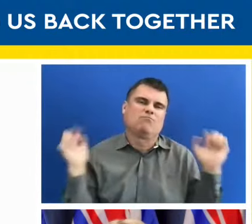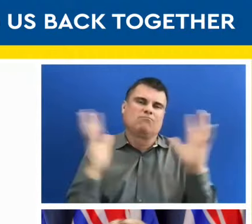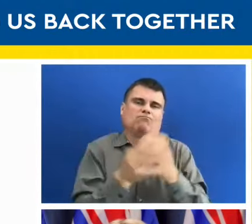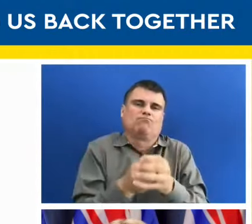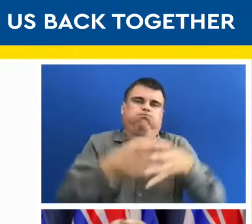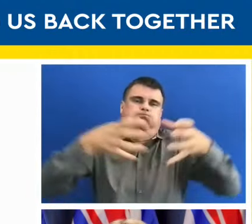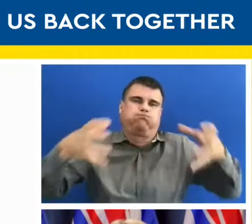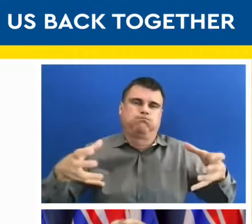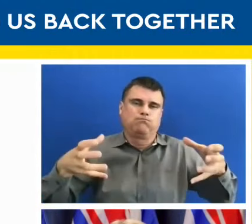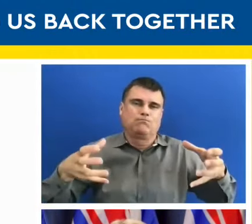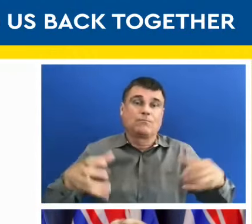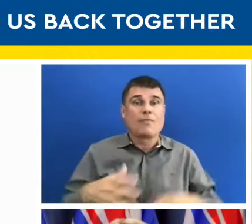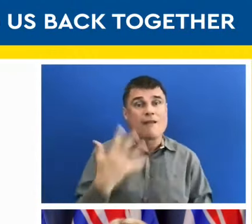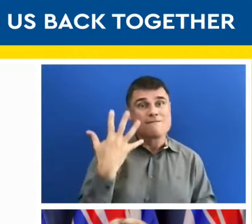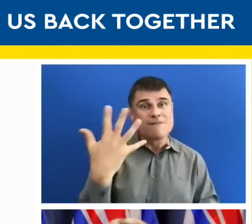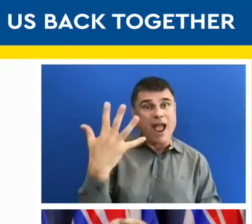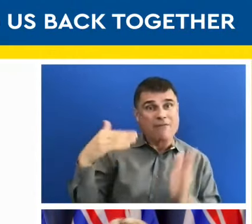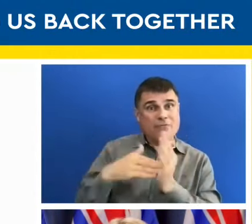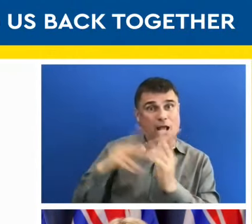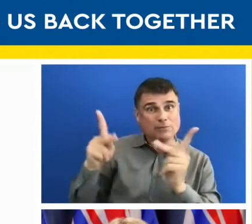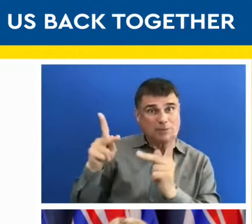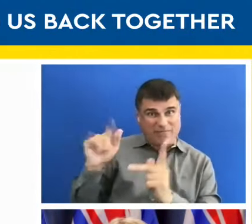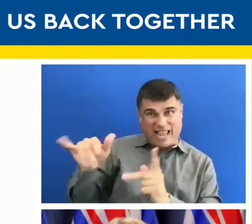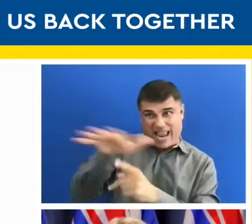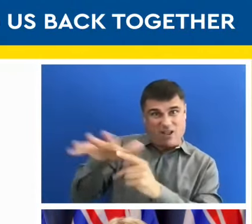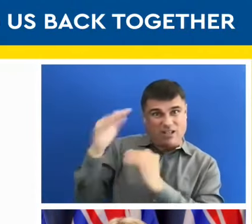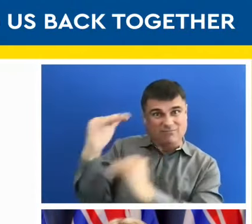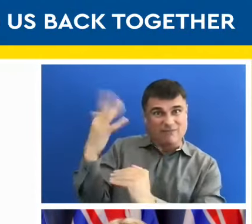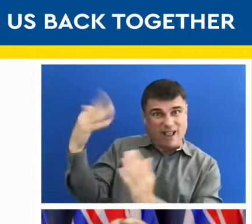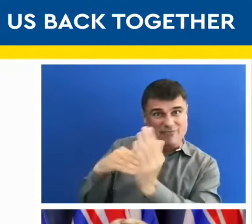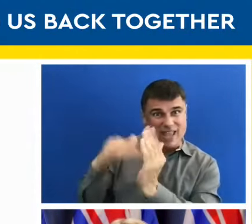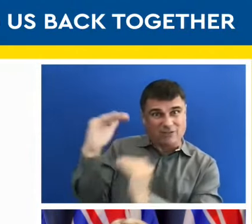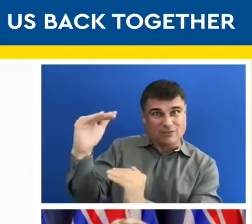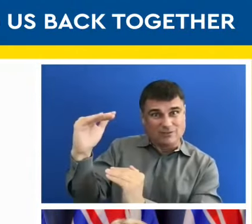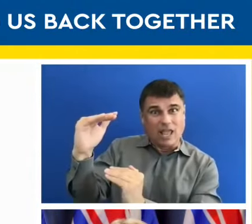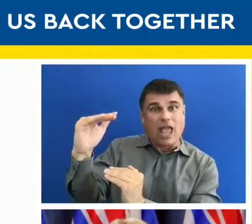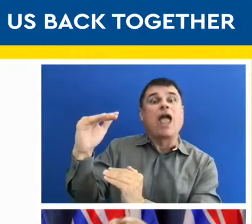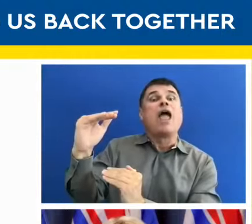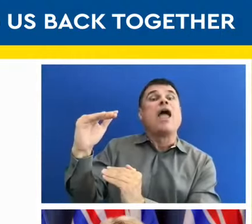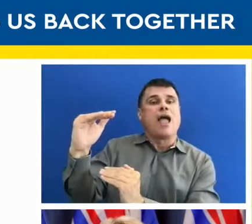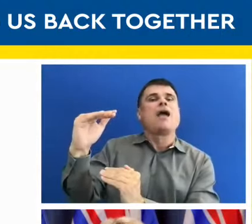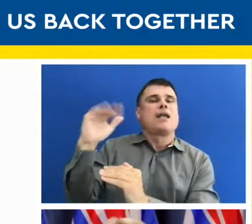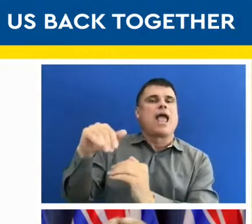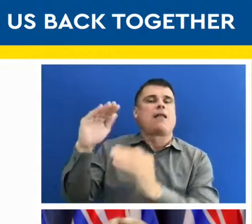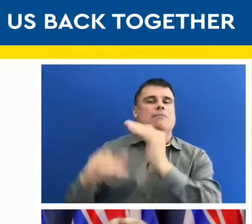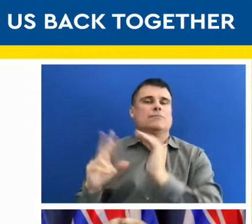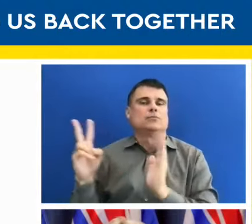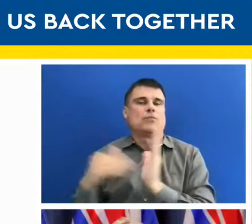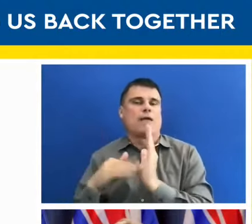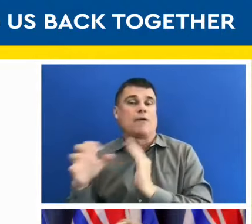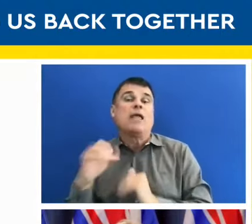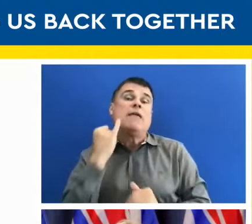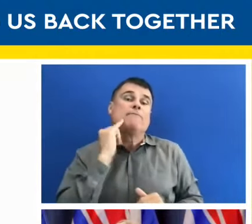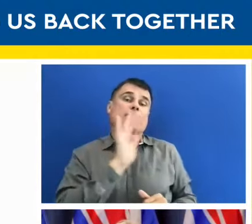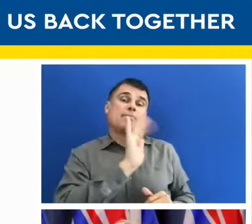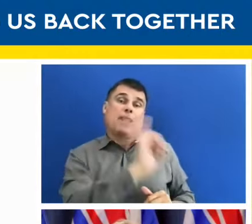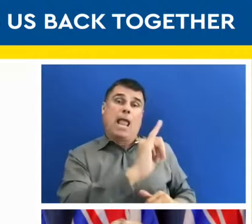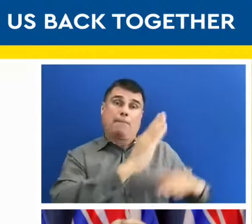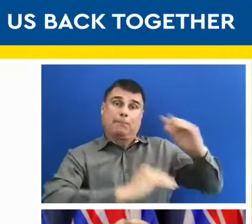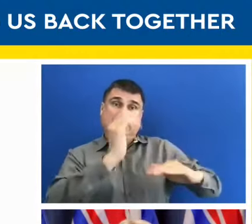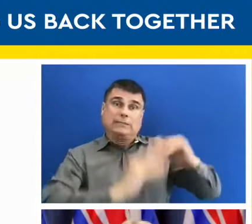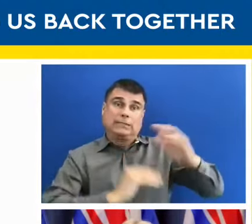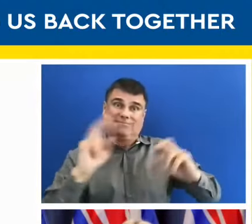,000 people will be the limit. Below that, if your venue can hold up to 5,000 people, you can have 100% capacity.